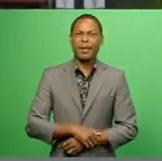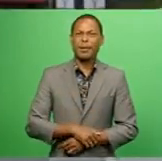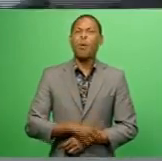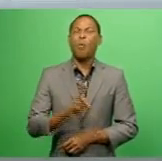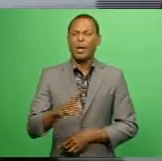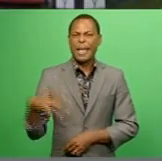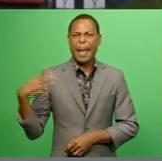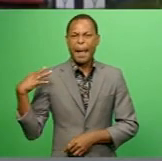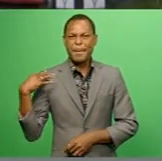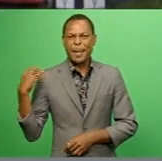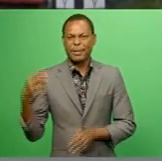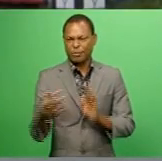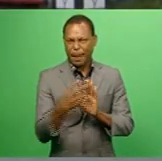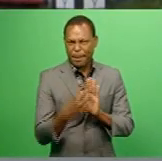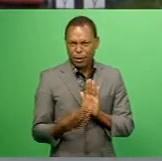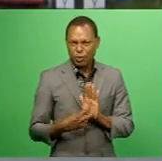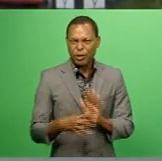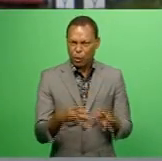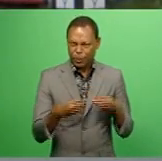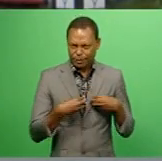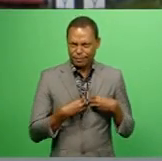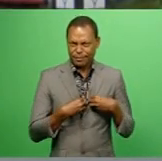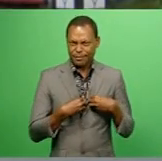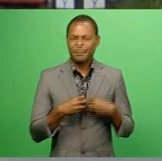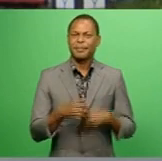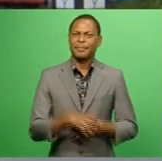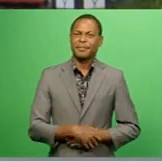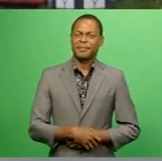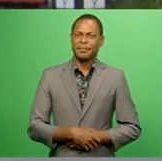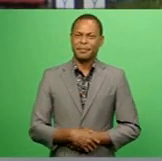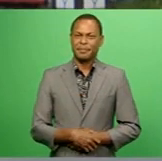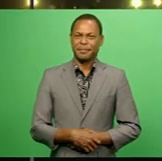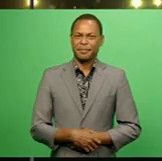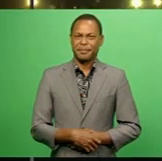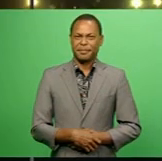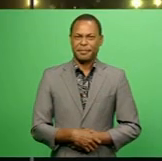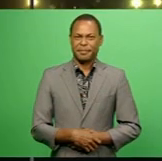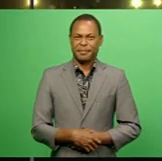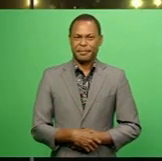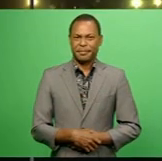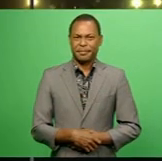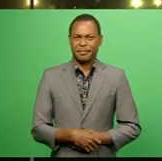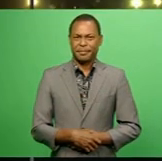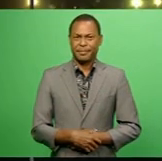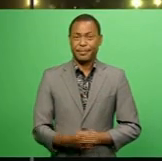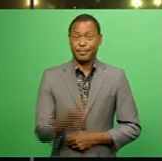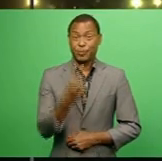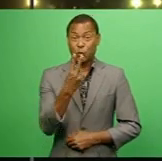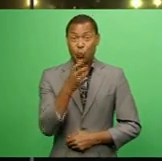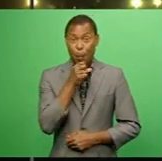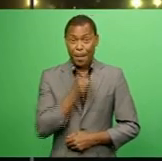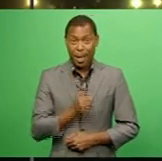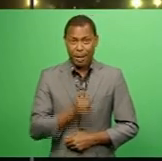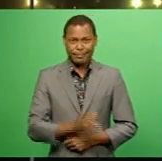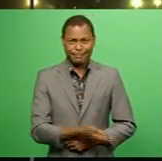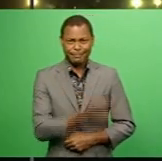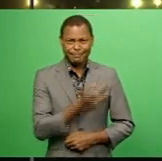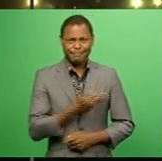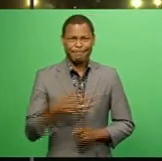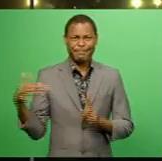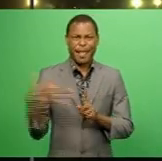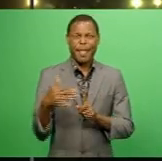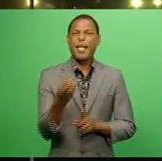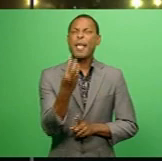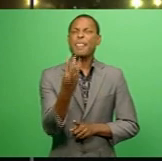applications being received. Kritika Kumar, FBC News. Two men who allegedly attacked three people